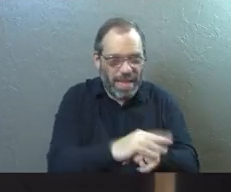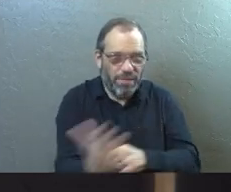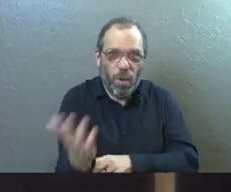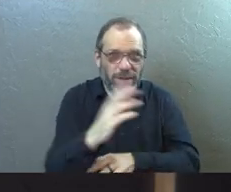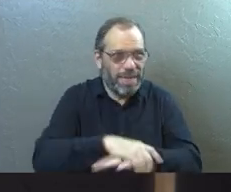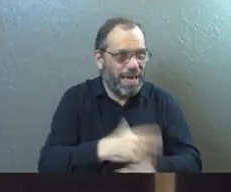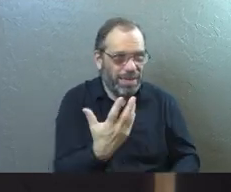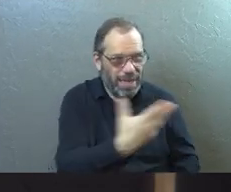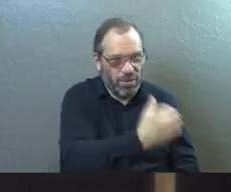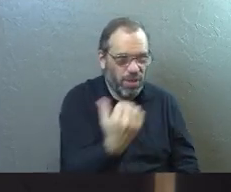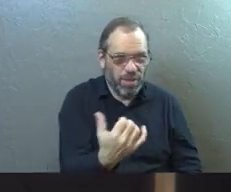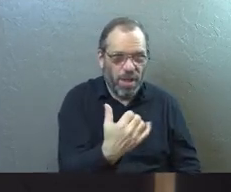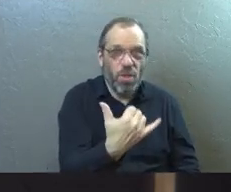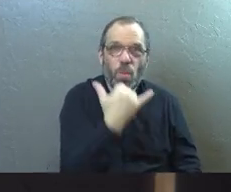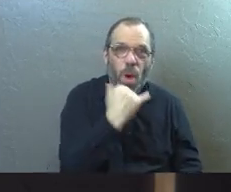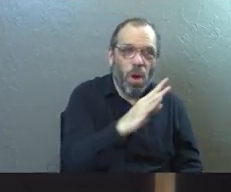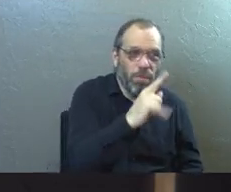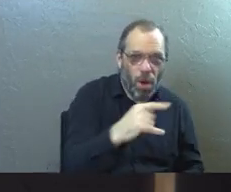days.